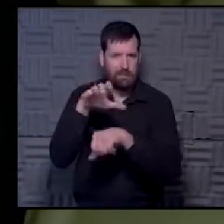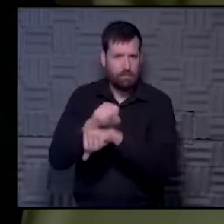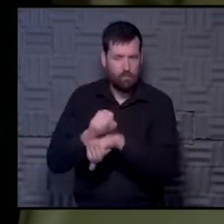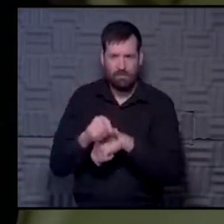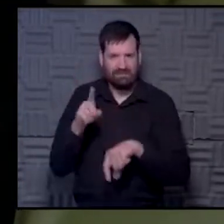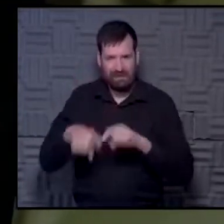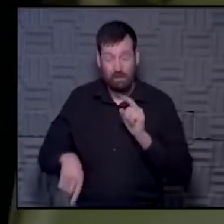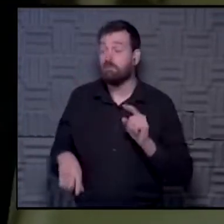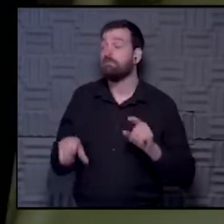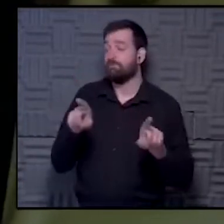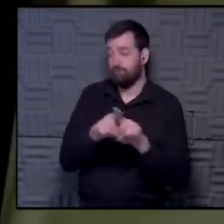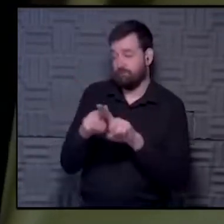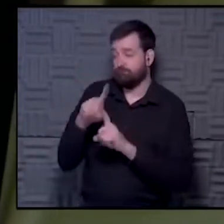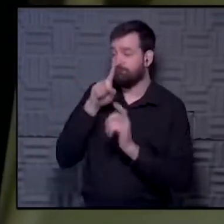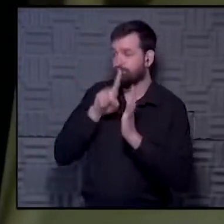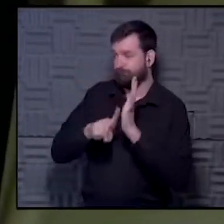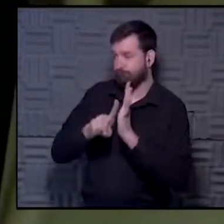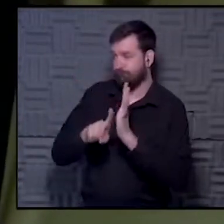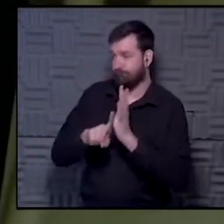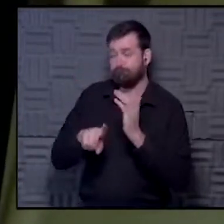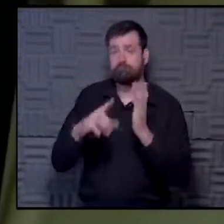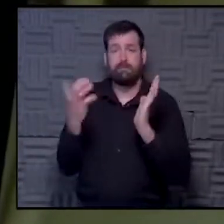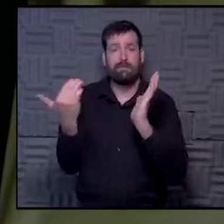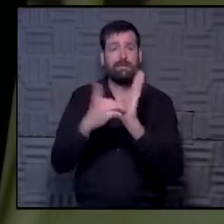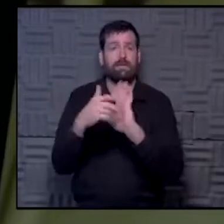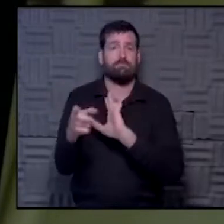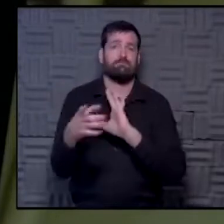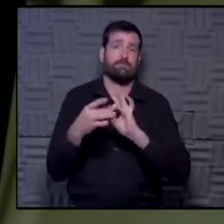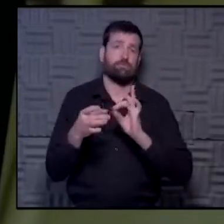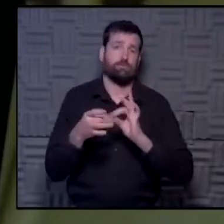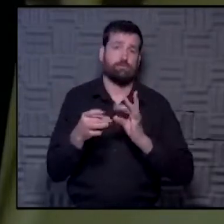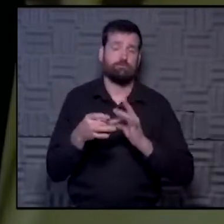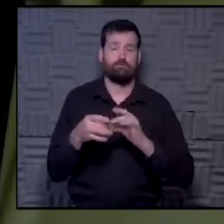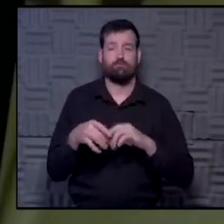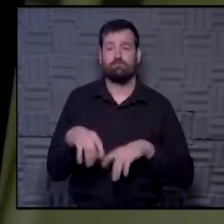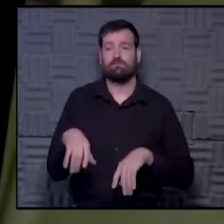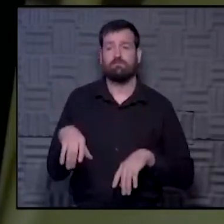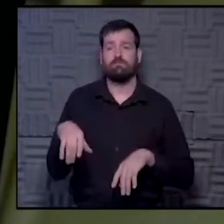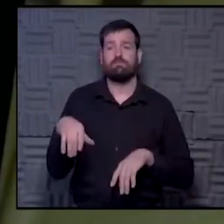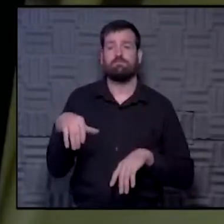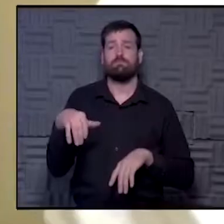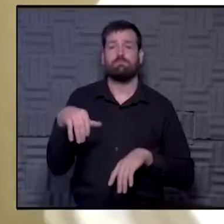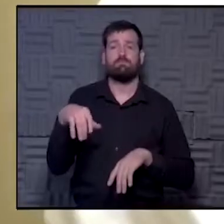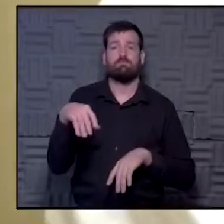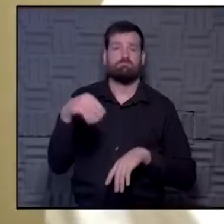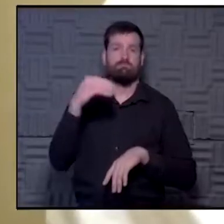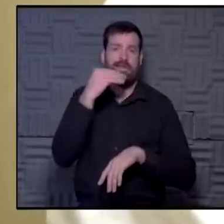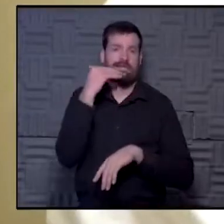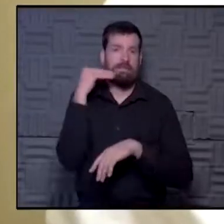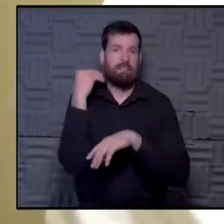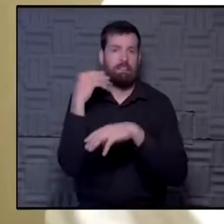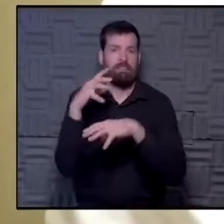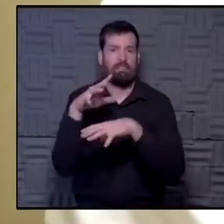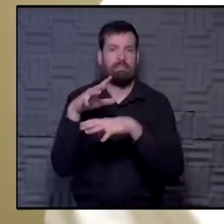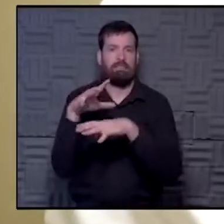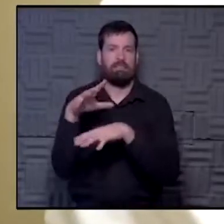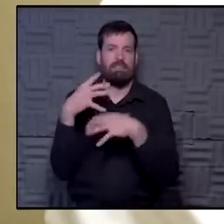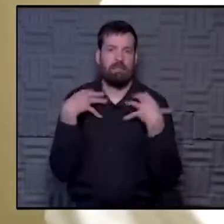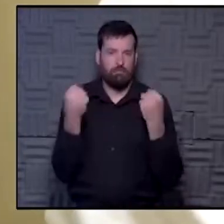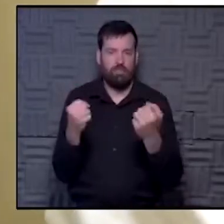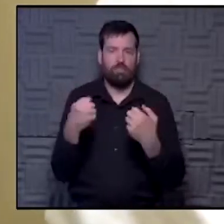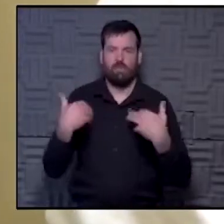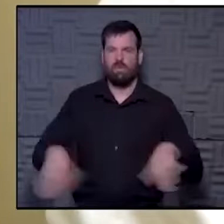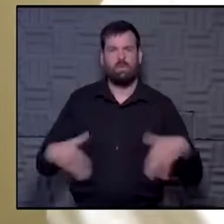one of the things that we looked at in this study. I think, again, as you said, telehealth really has been an incredible development in